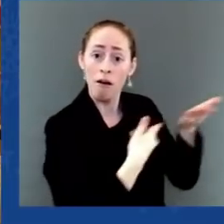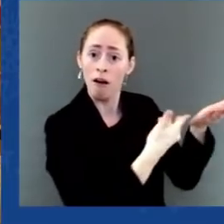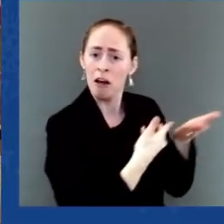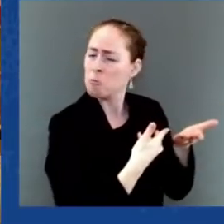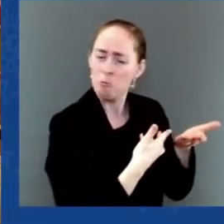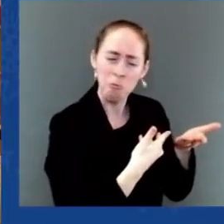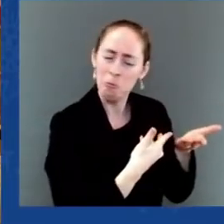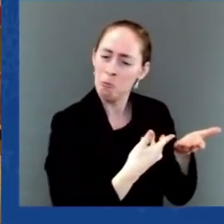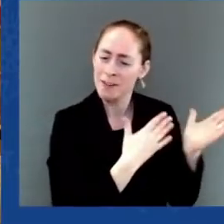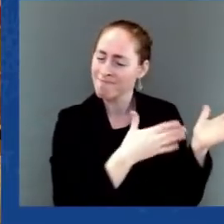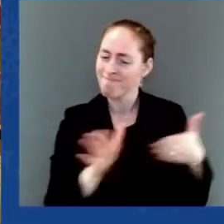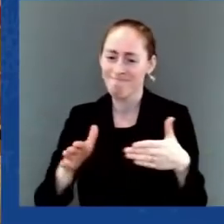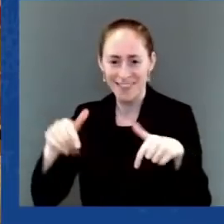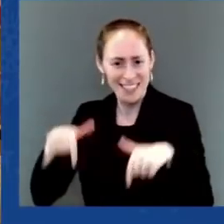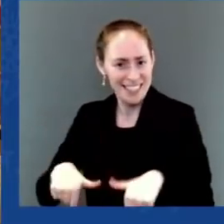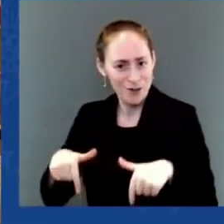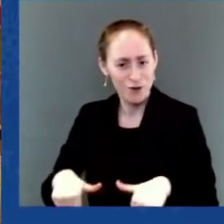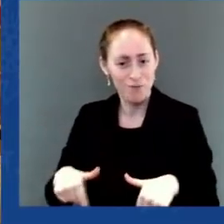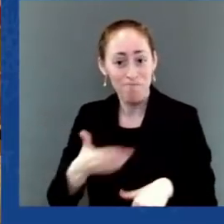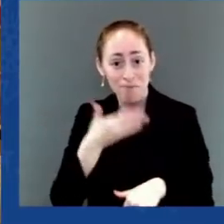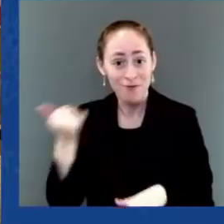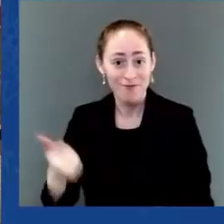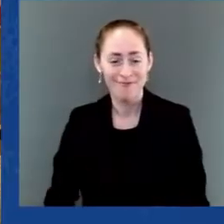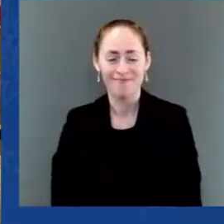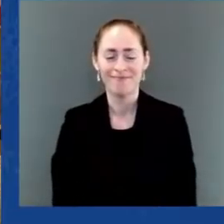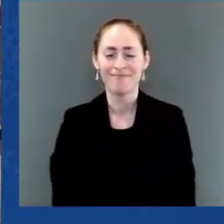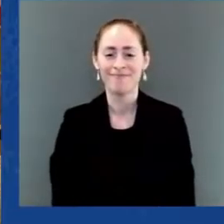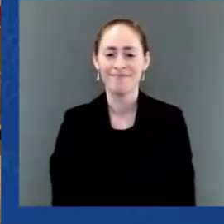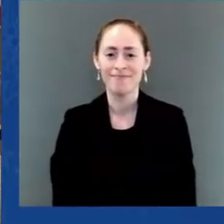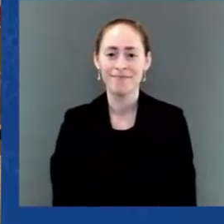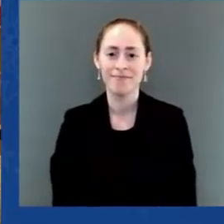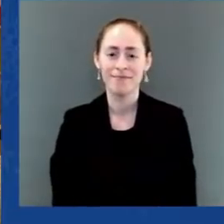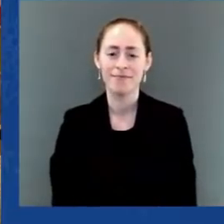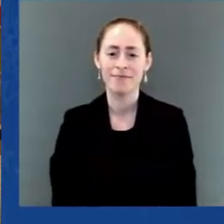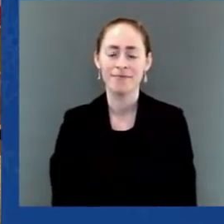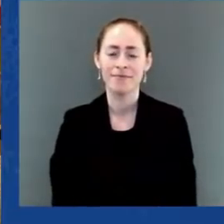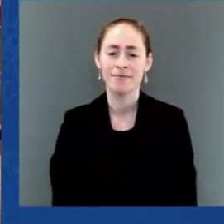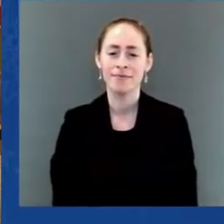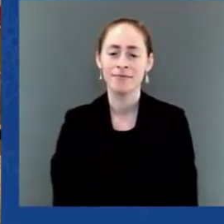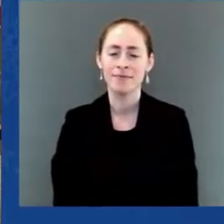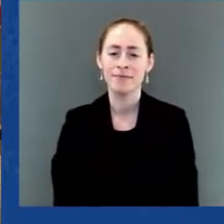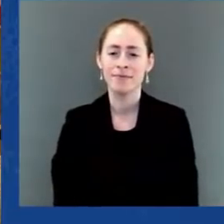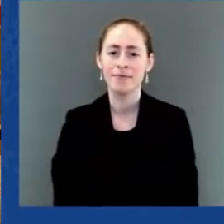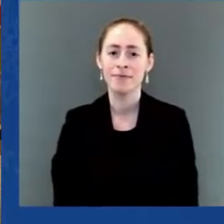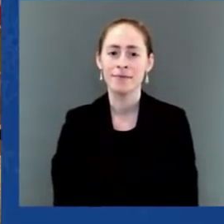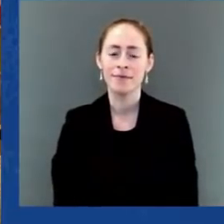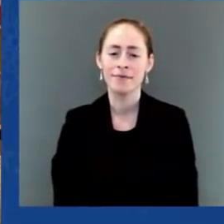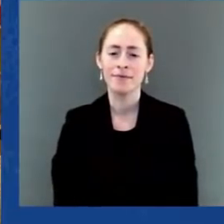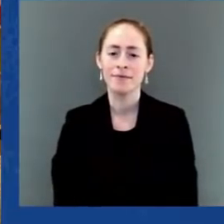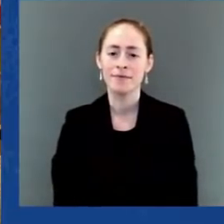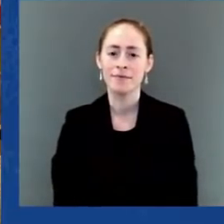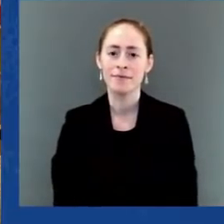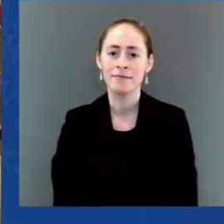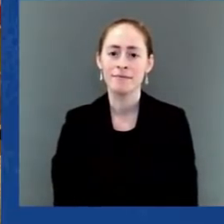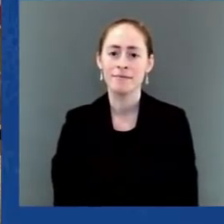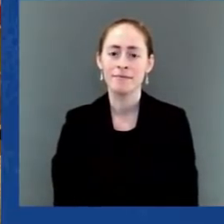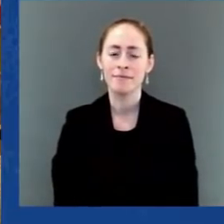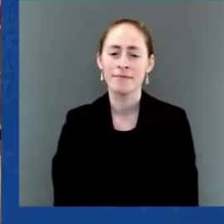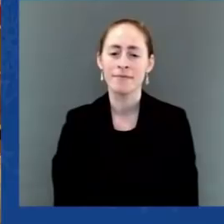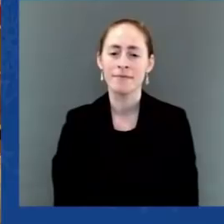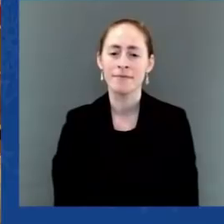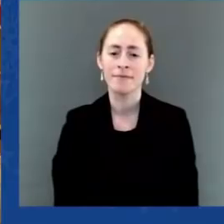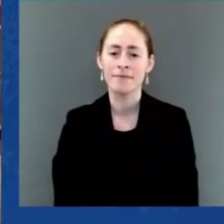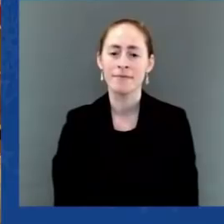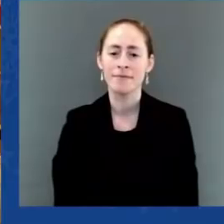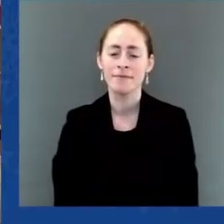and prejudice aside. We should no longer reject immigrants because in order to grow, you